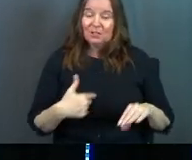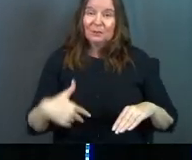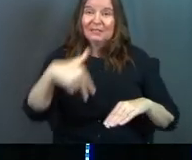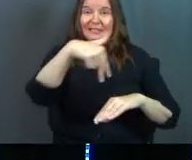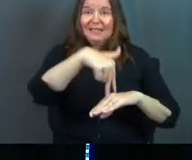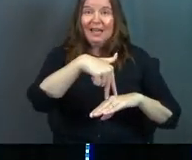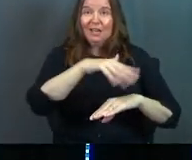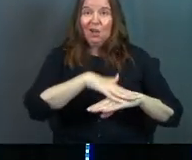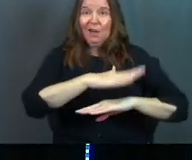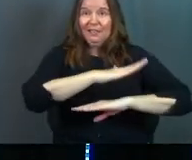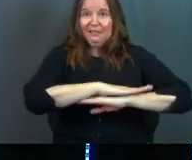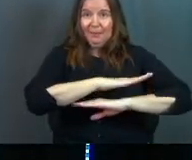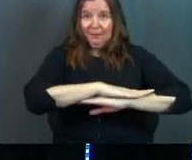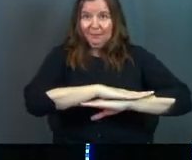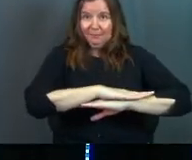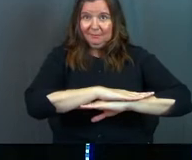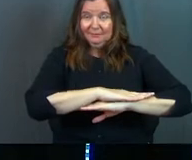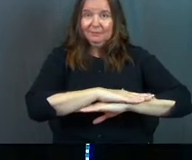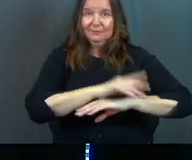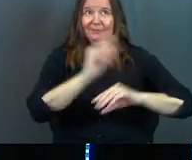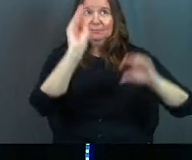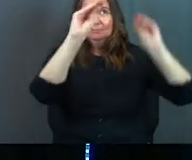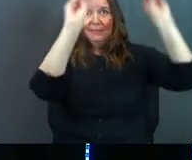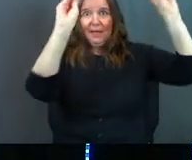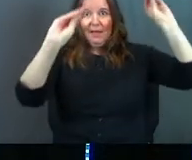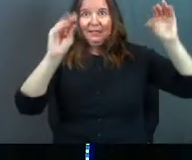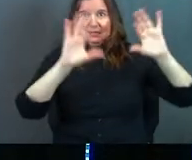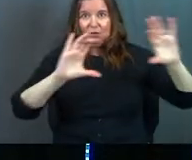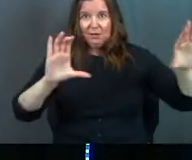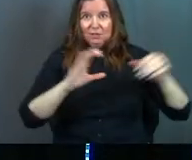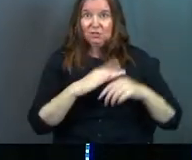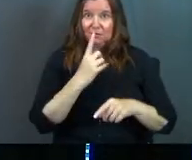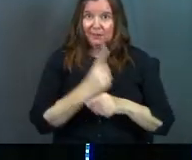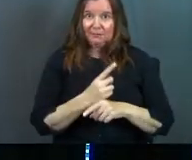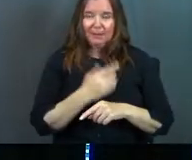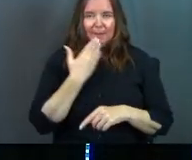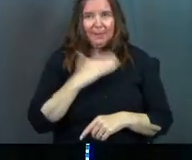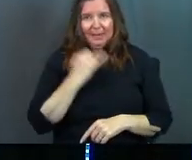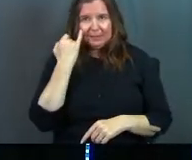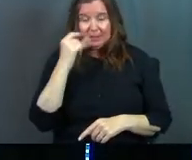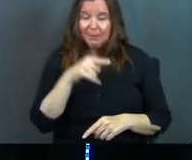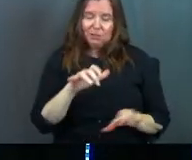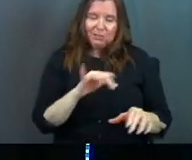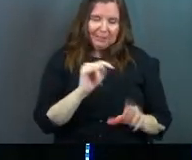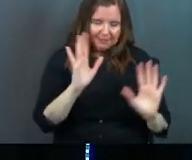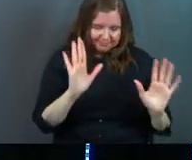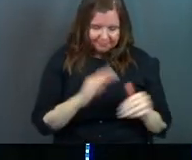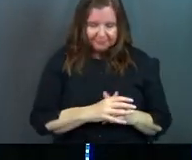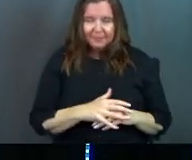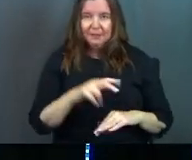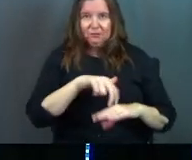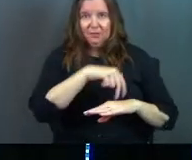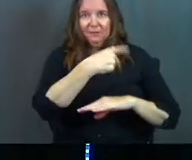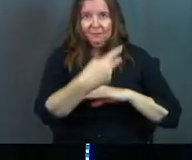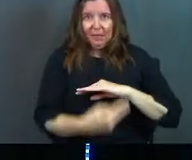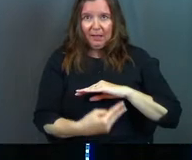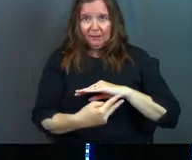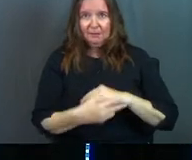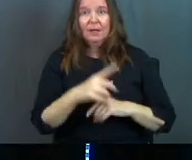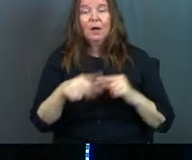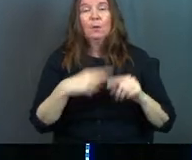she was standing up on a table hanging decorations, right? Bad idea. But she did it and she fell.